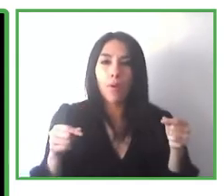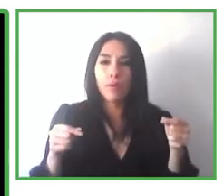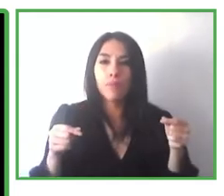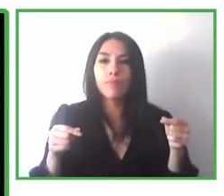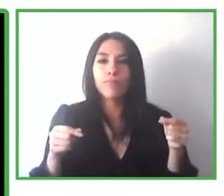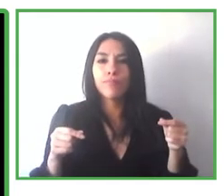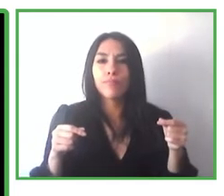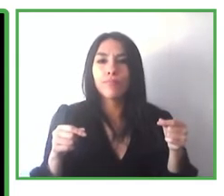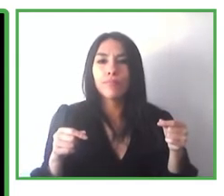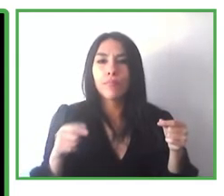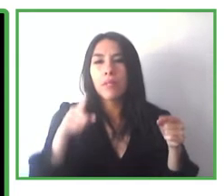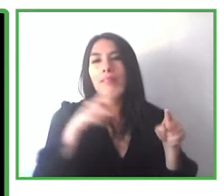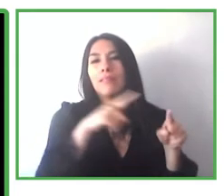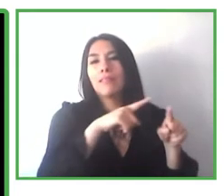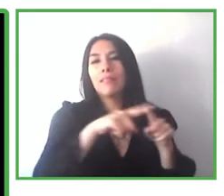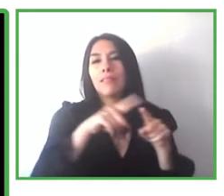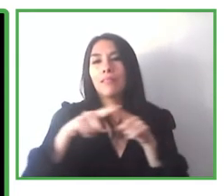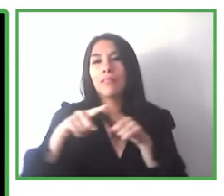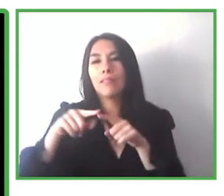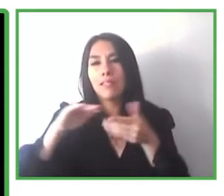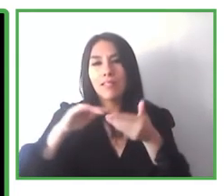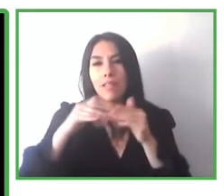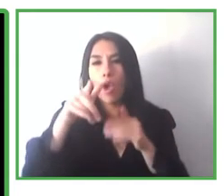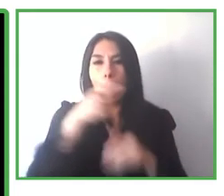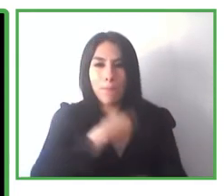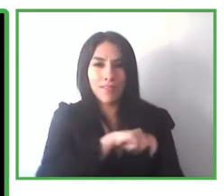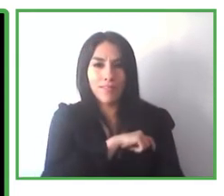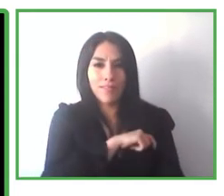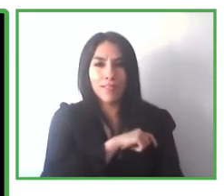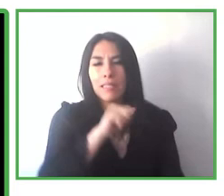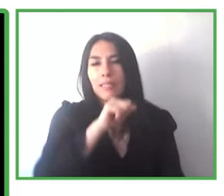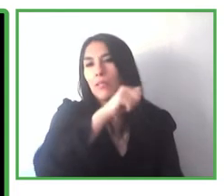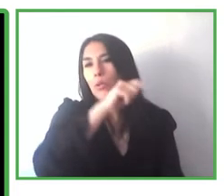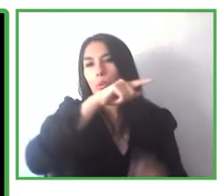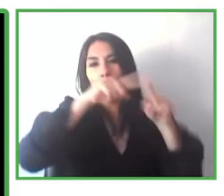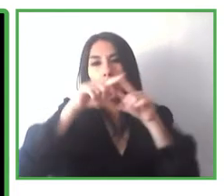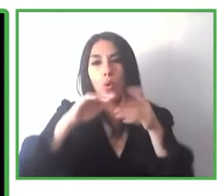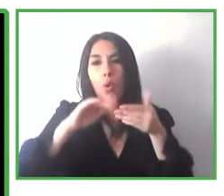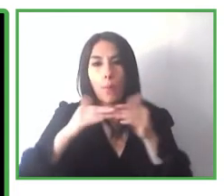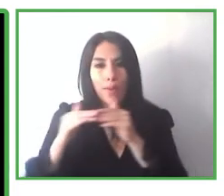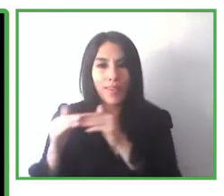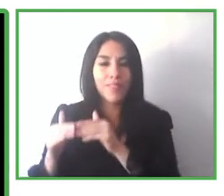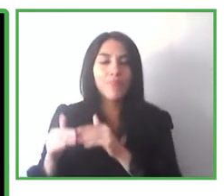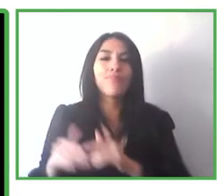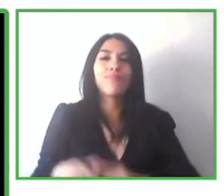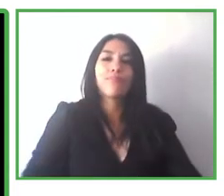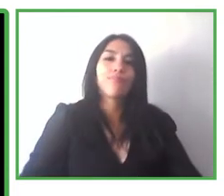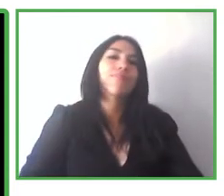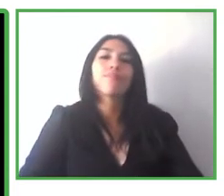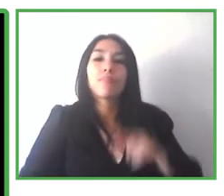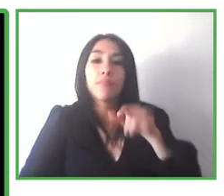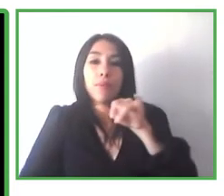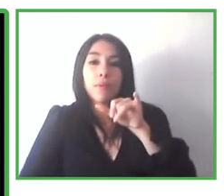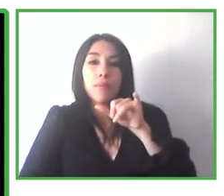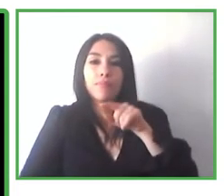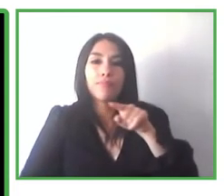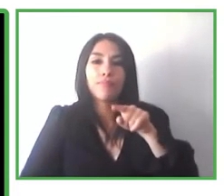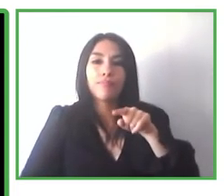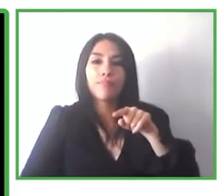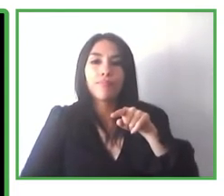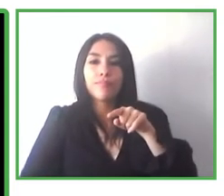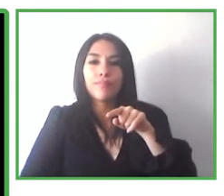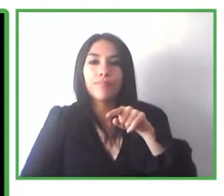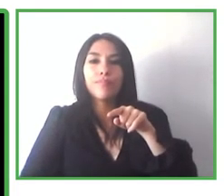And this is the other examples that I gave you about the signs in Murcia. We had the same problem. So we